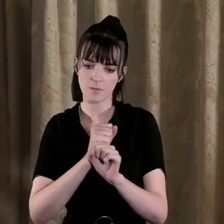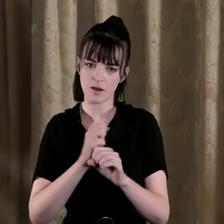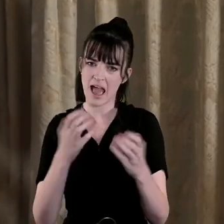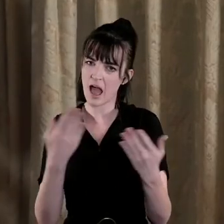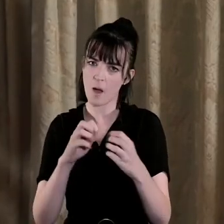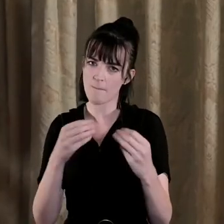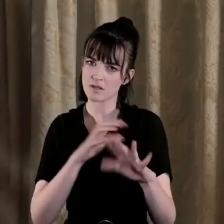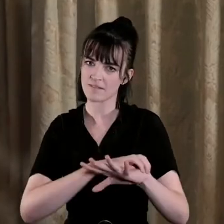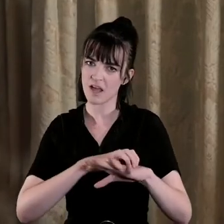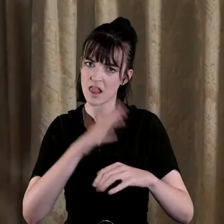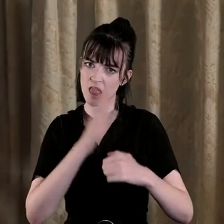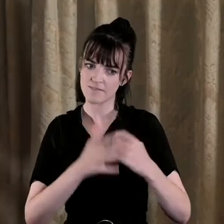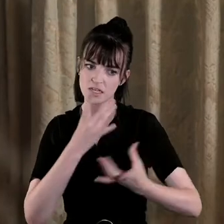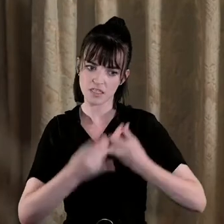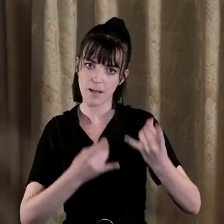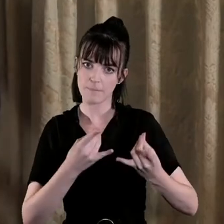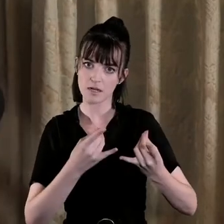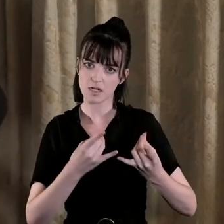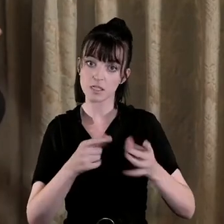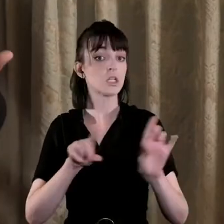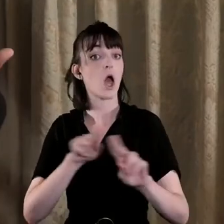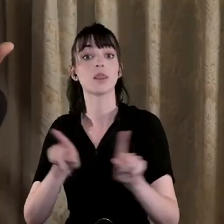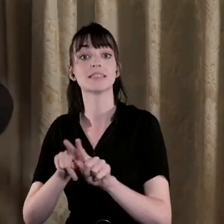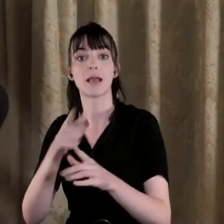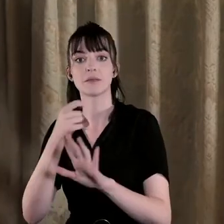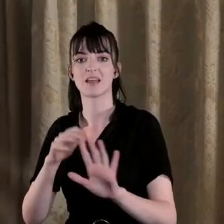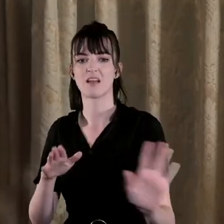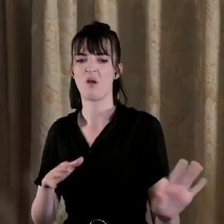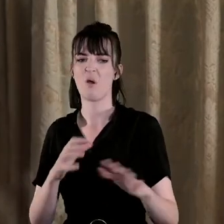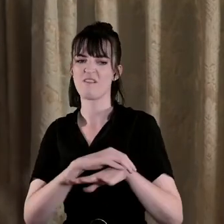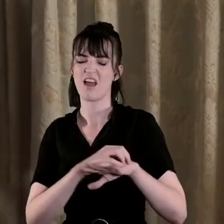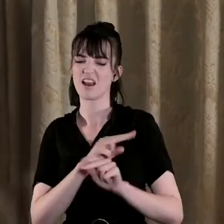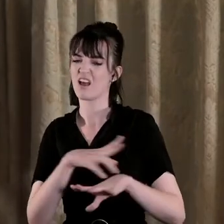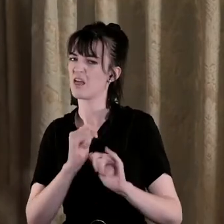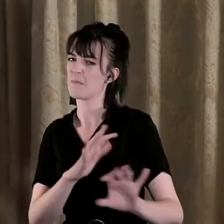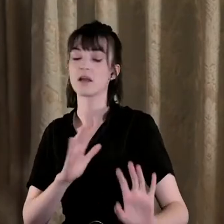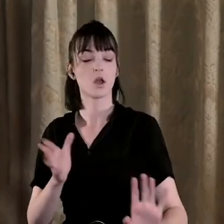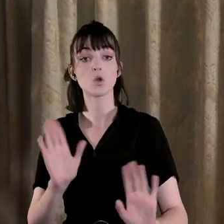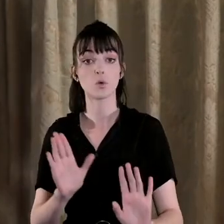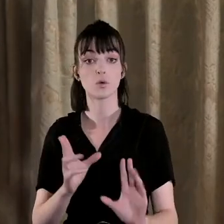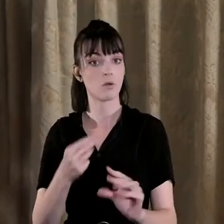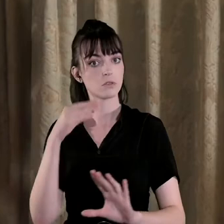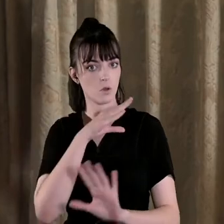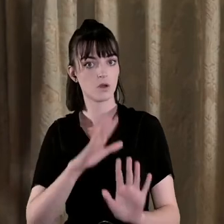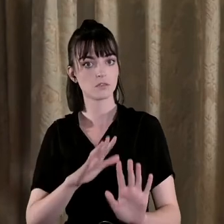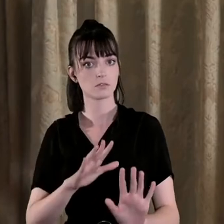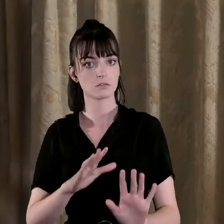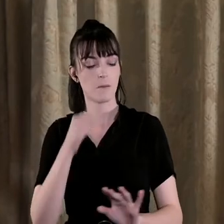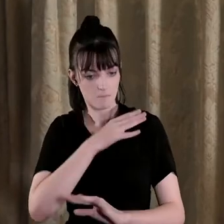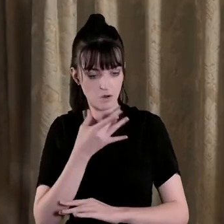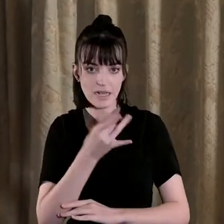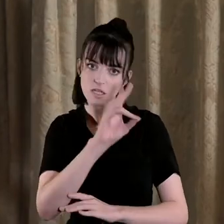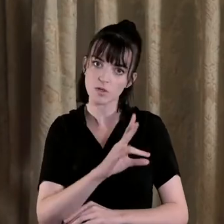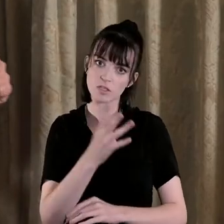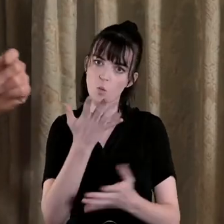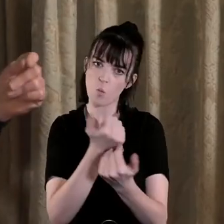which is not the same thing as saying well maybe this violence wasn't important I think it's hugely important but it's interesting to ask that question why was there not more